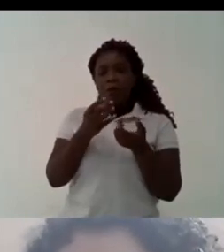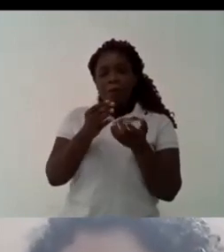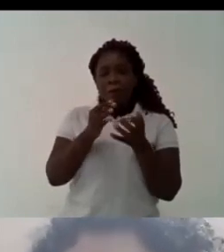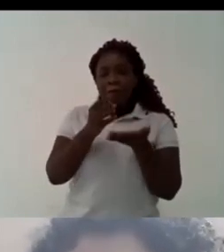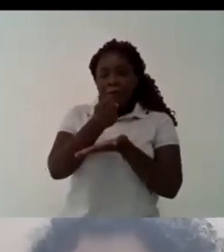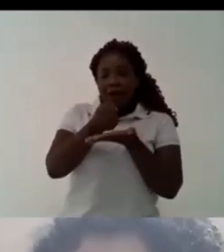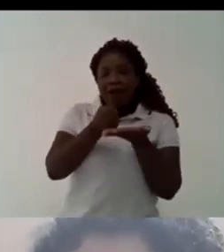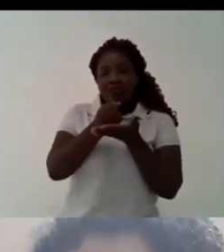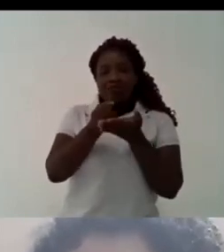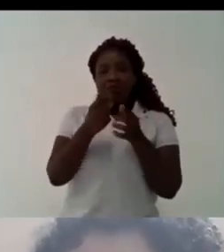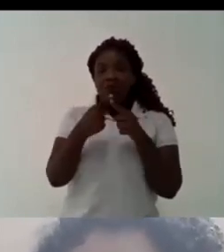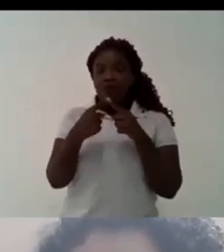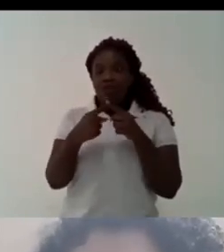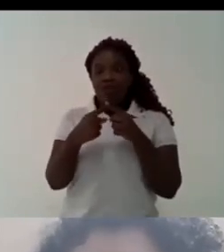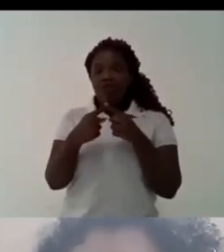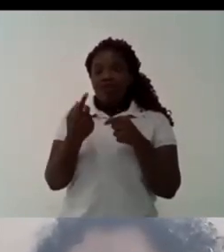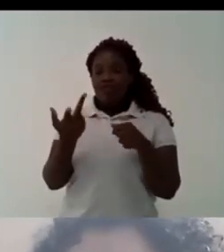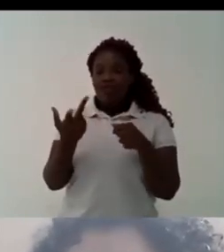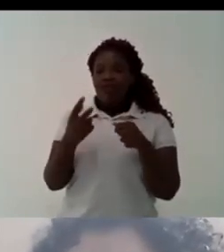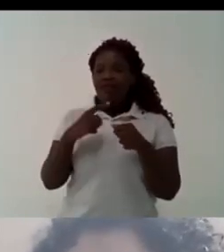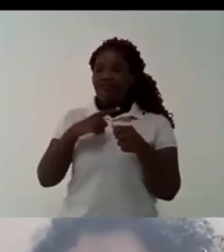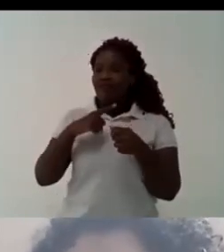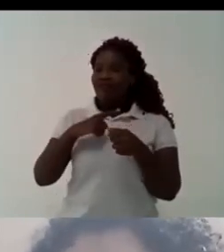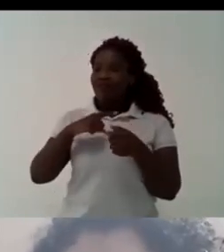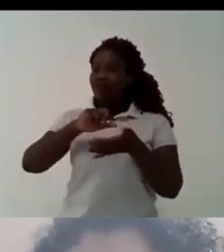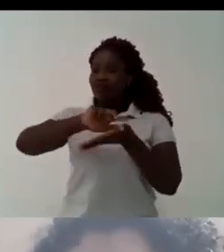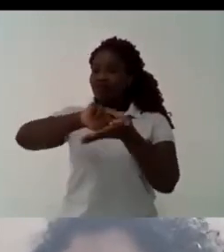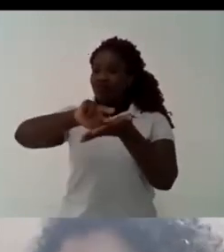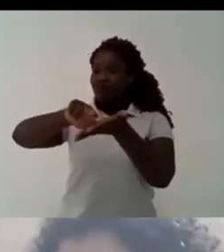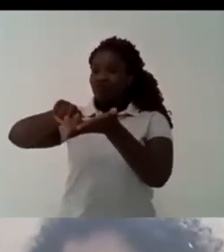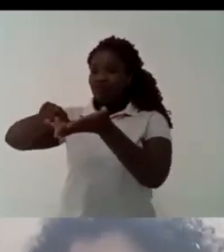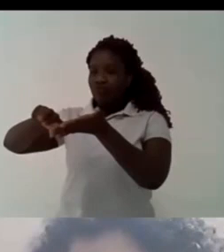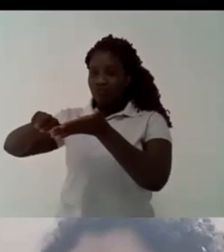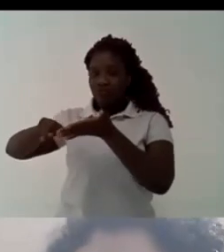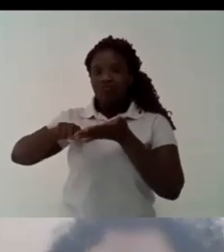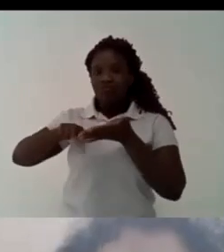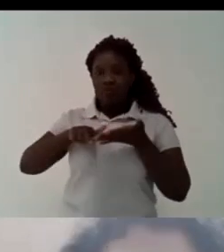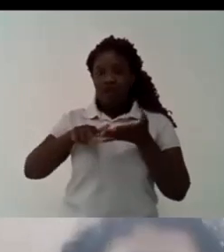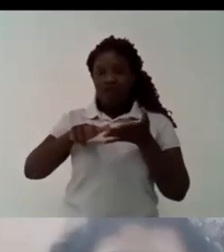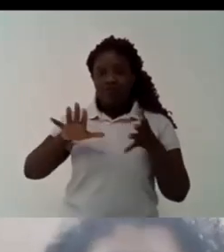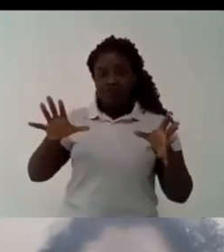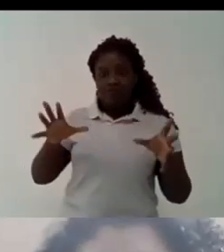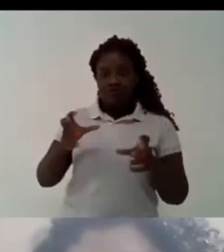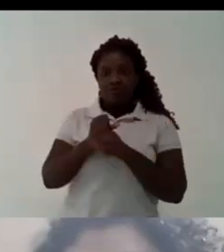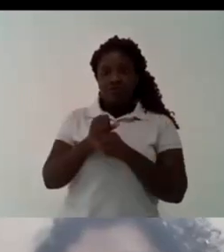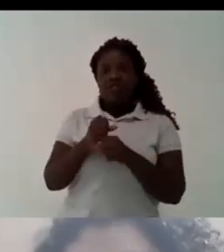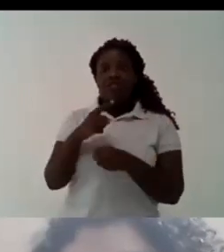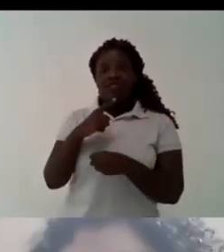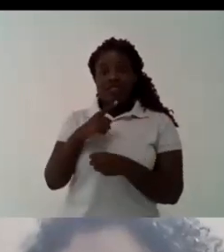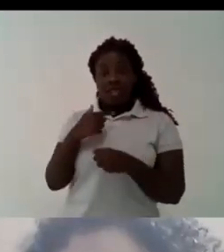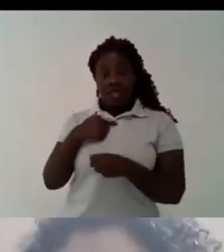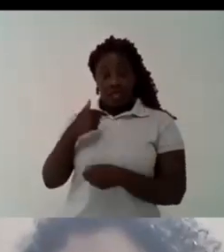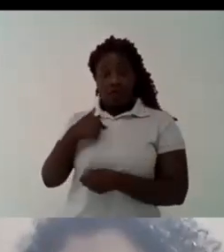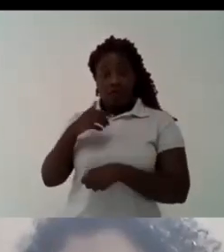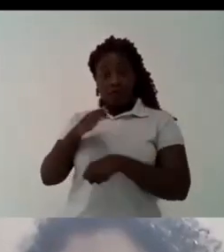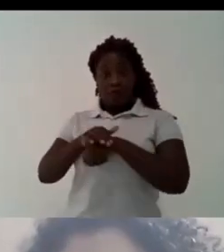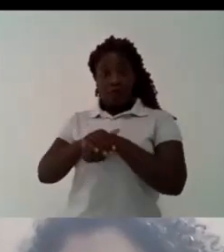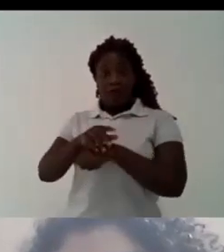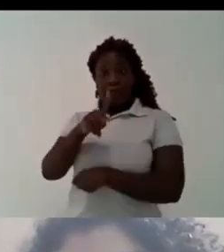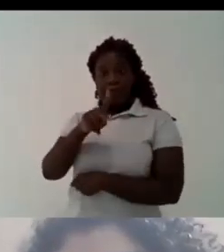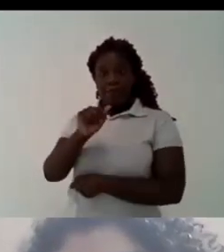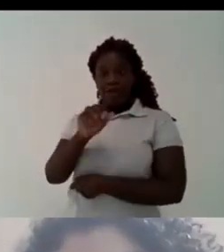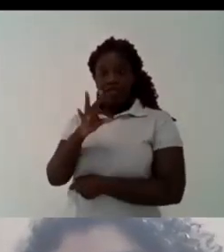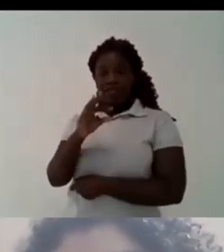actually we are we use the name indigenous people but then actually uh we are talking about different nations